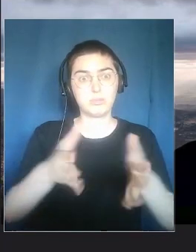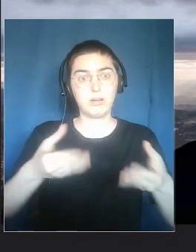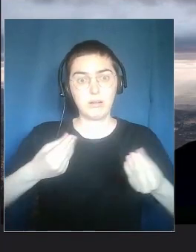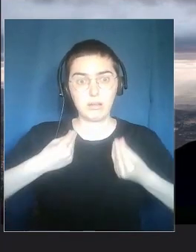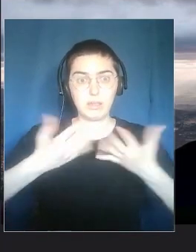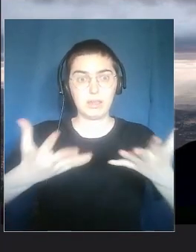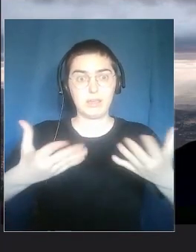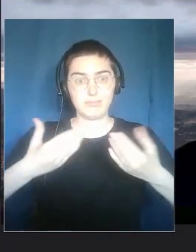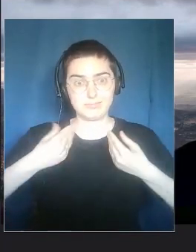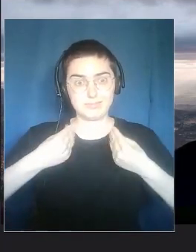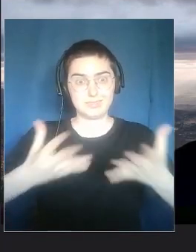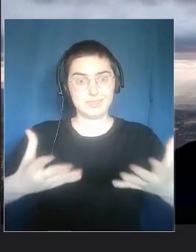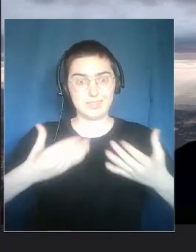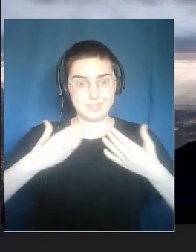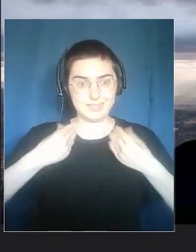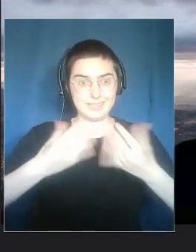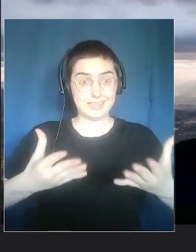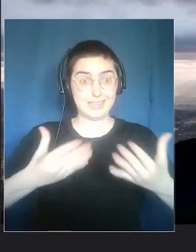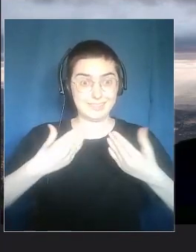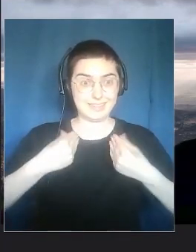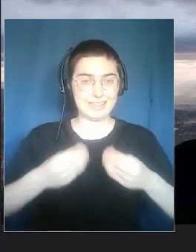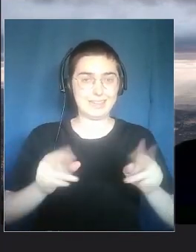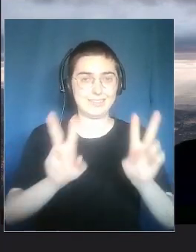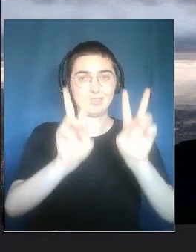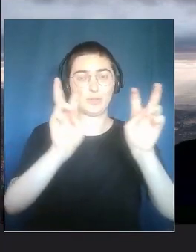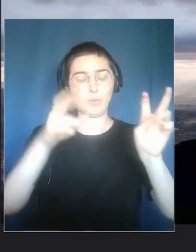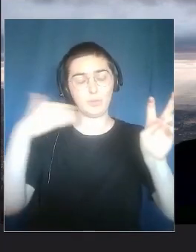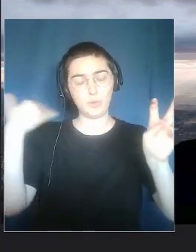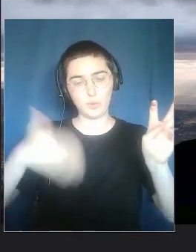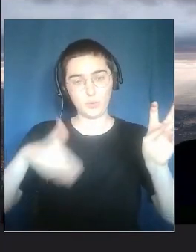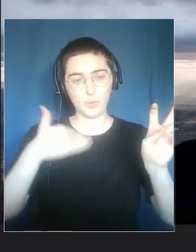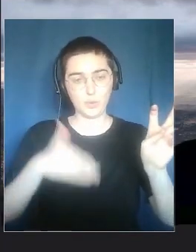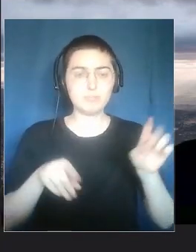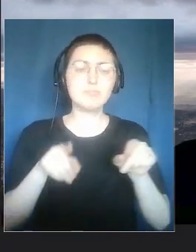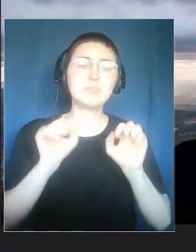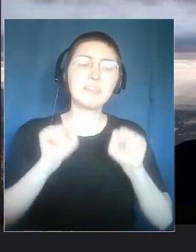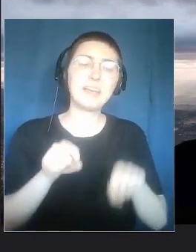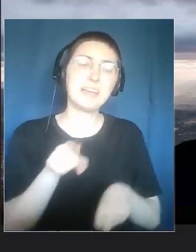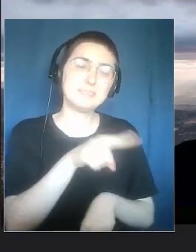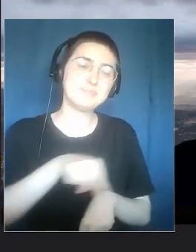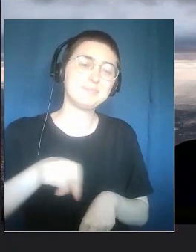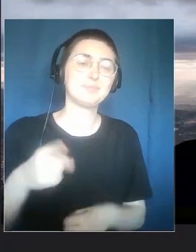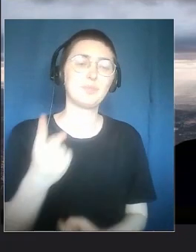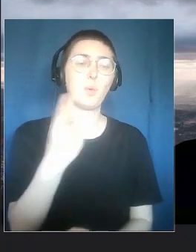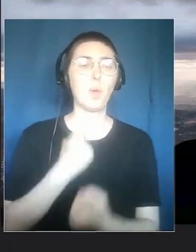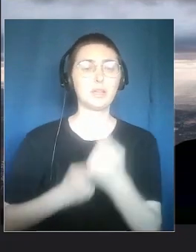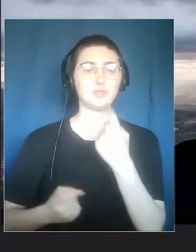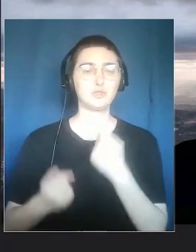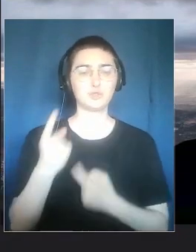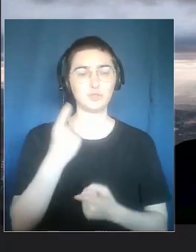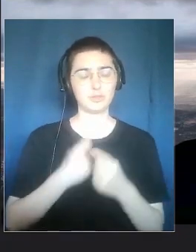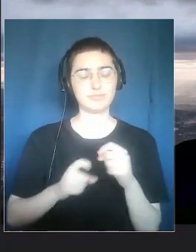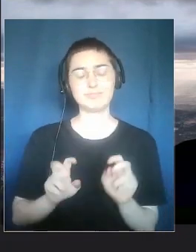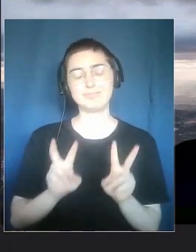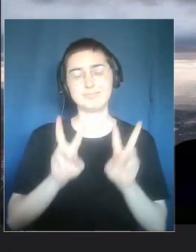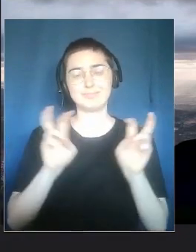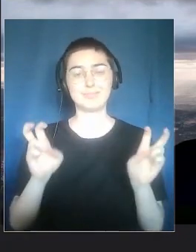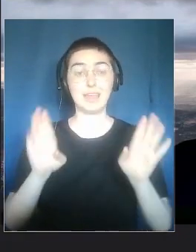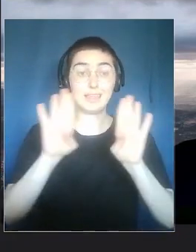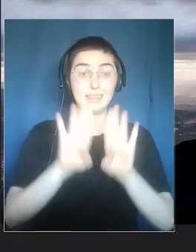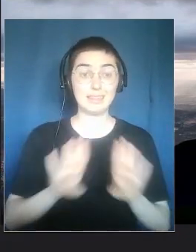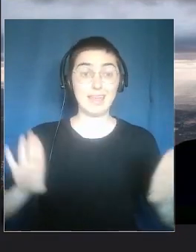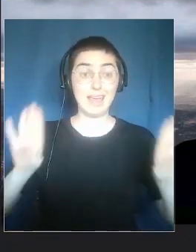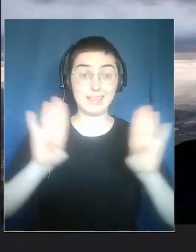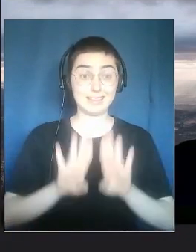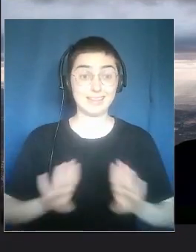talked about many things today, but if we want, we can look at some specific things more